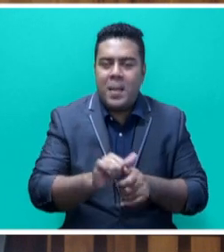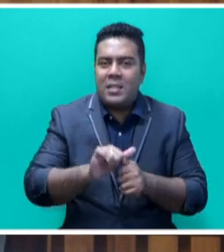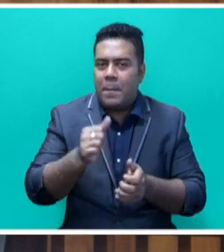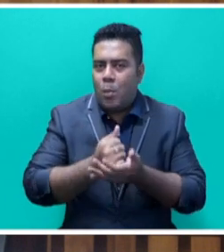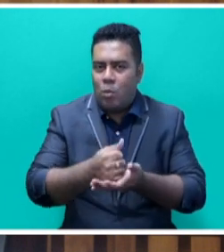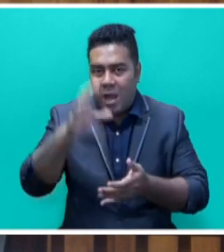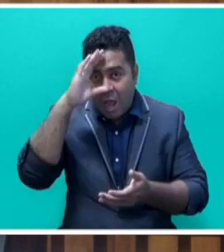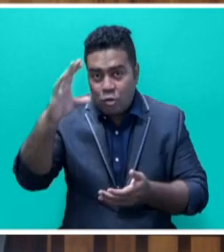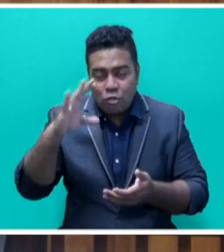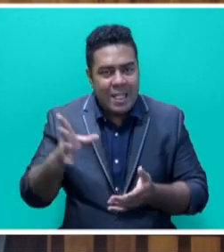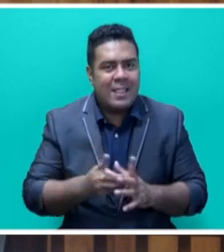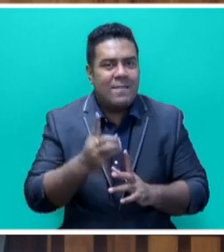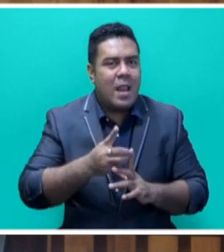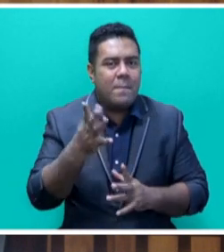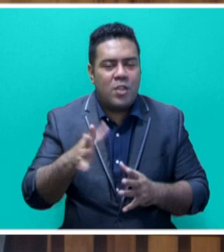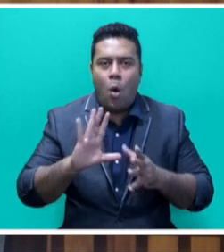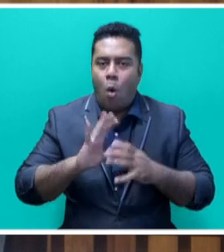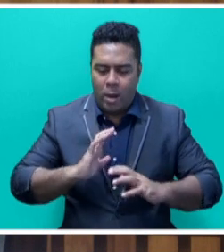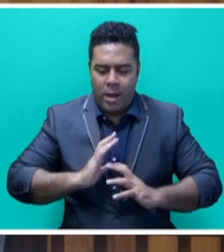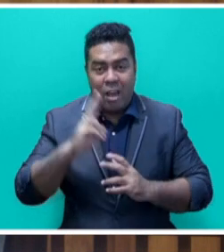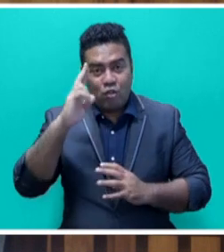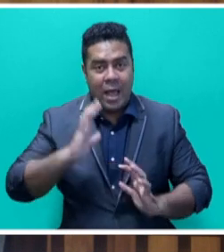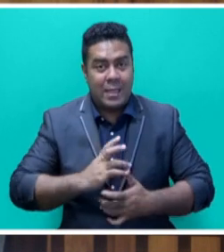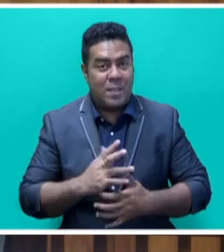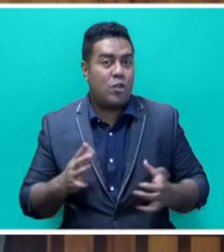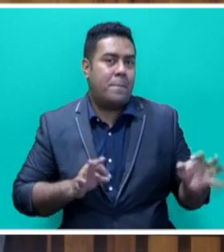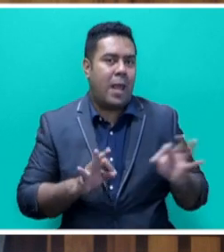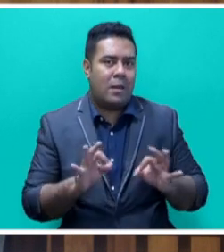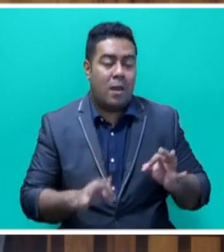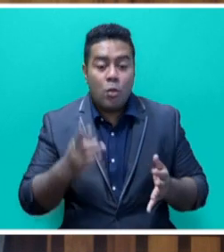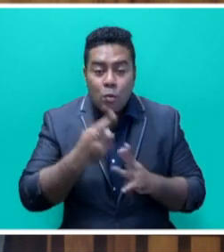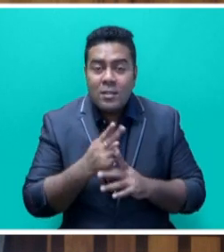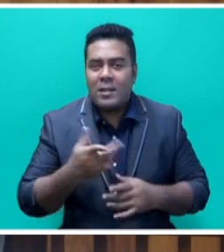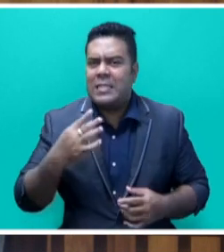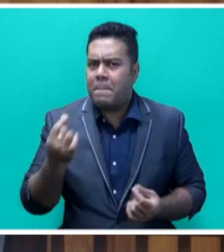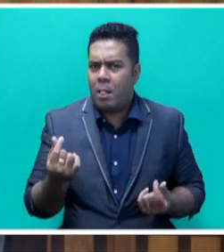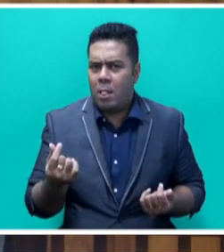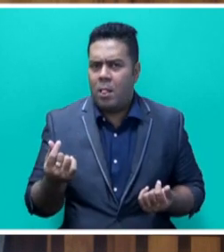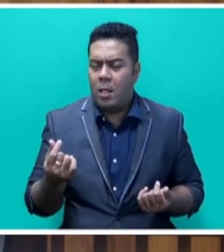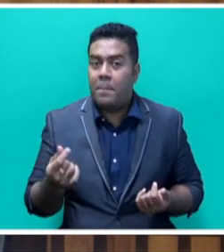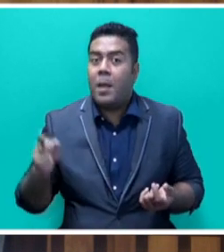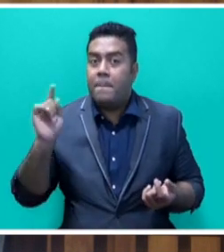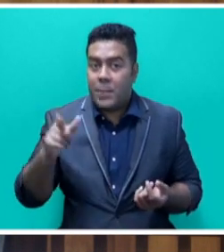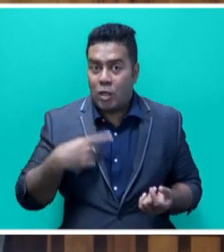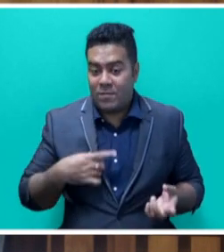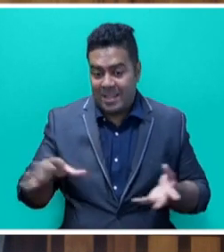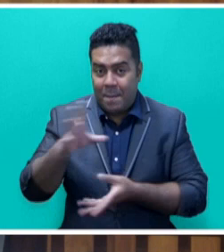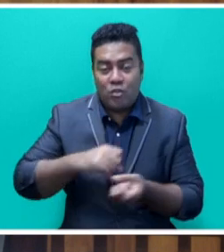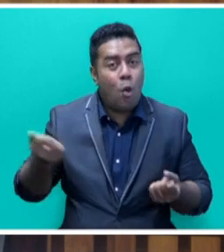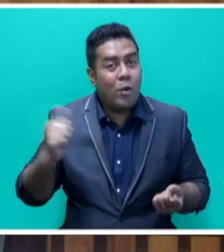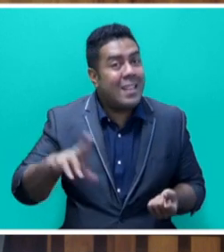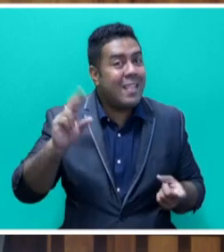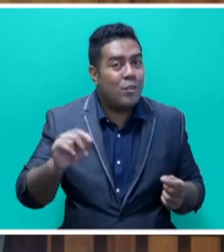countries that have developed that National Adaptation Plan. The reasoning, Mr. Speaker, sir, is simple. Due to the damage already done